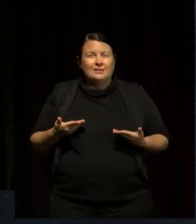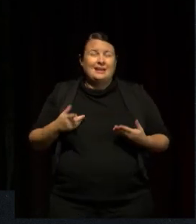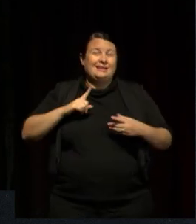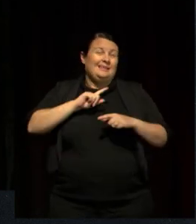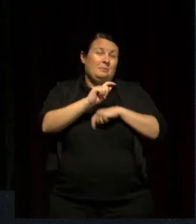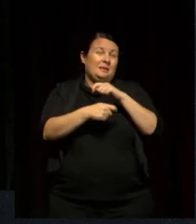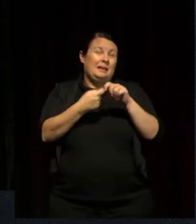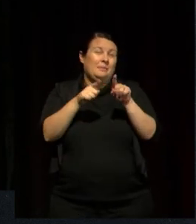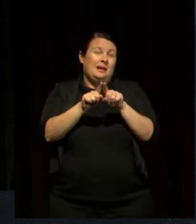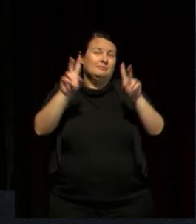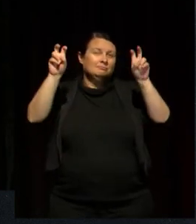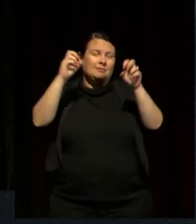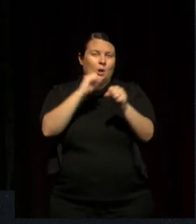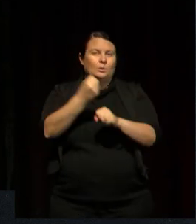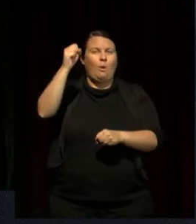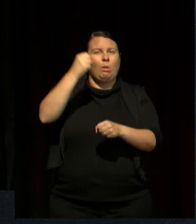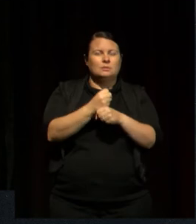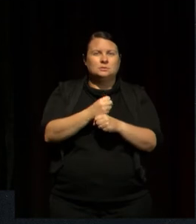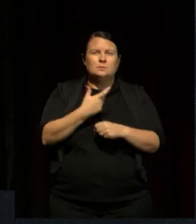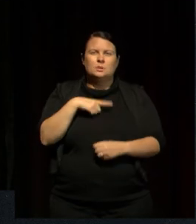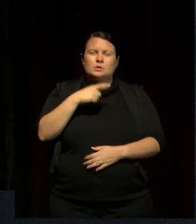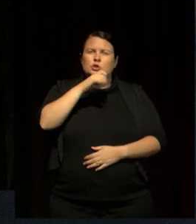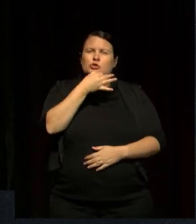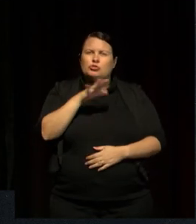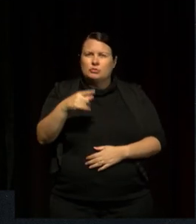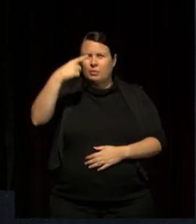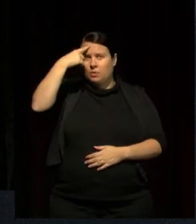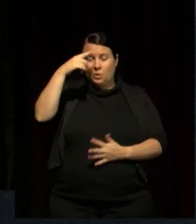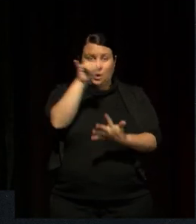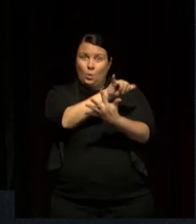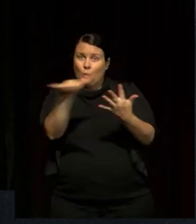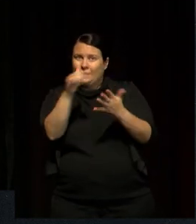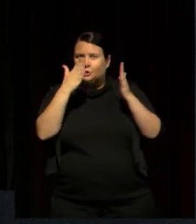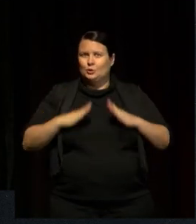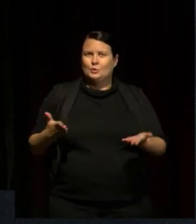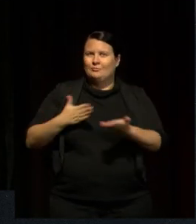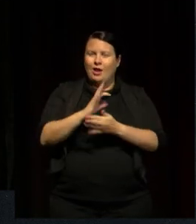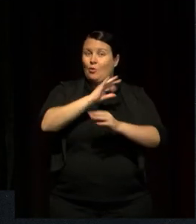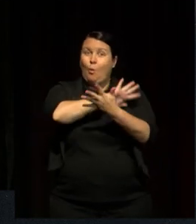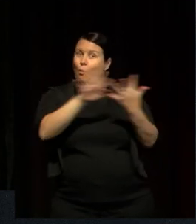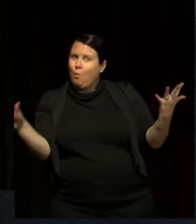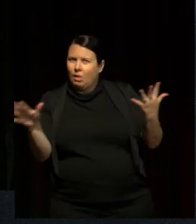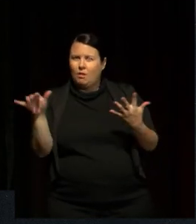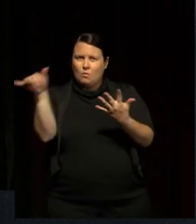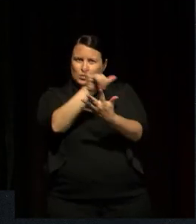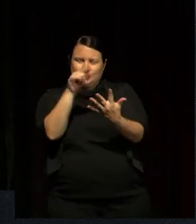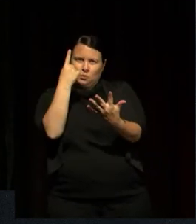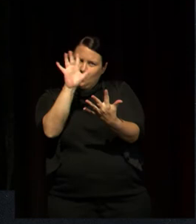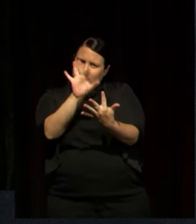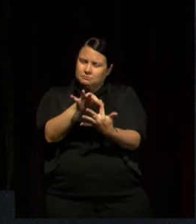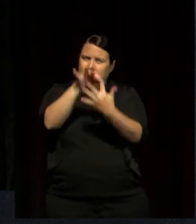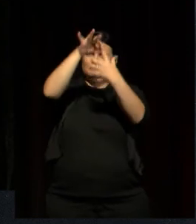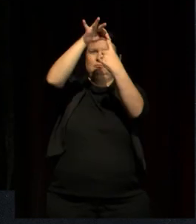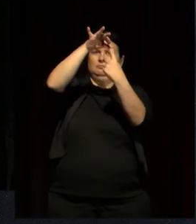Because the children were very thoughtful about which human right they wanted to portray in their work. They were also